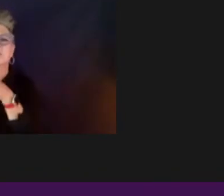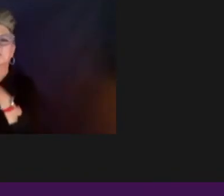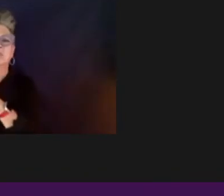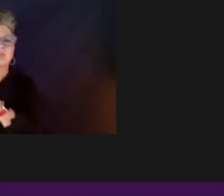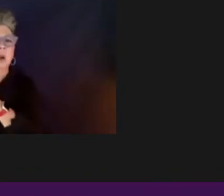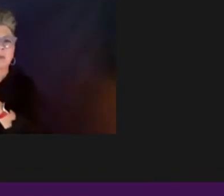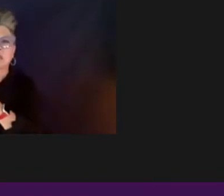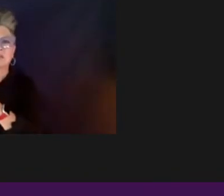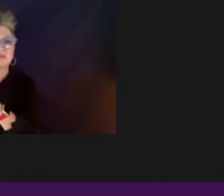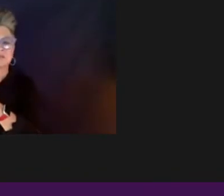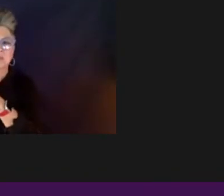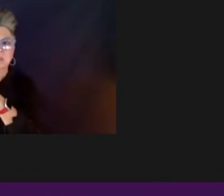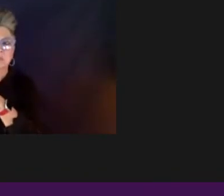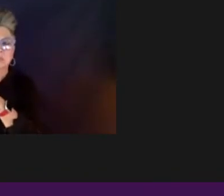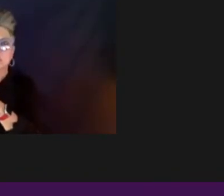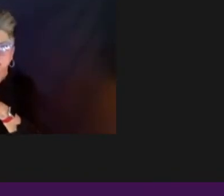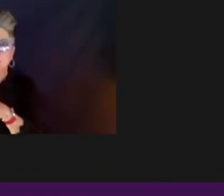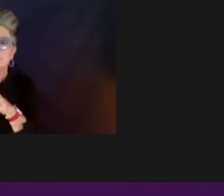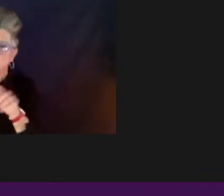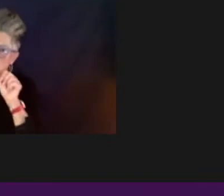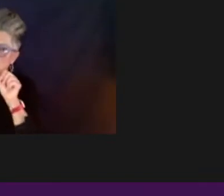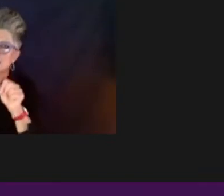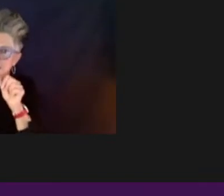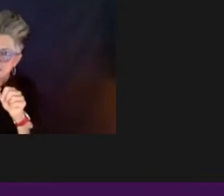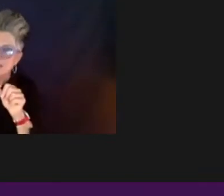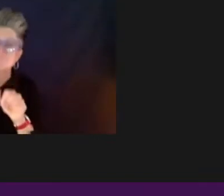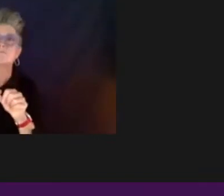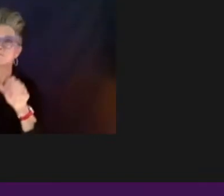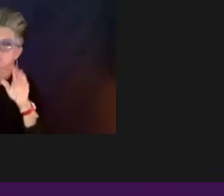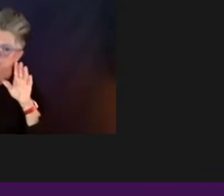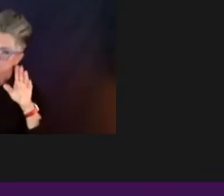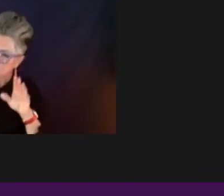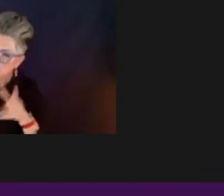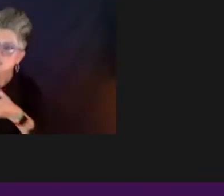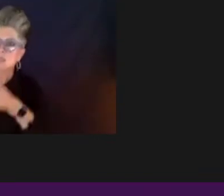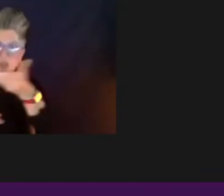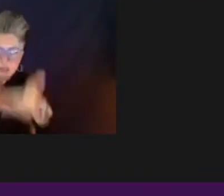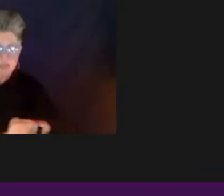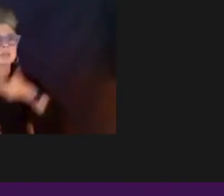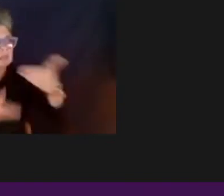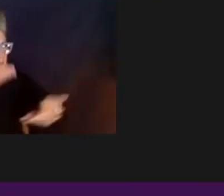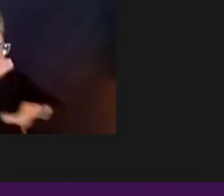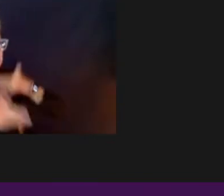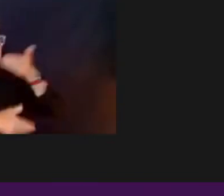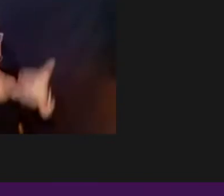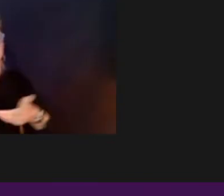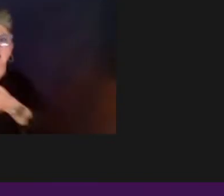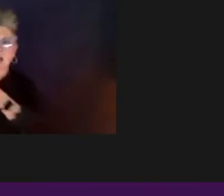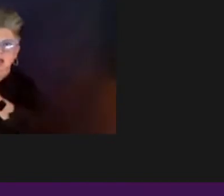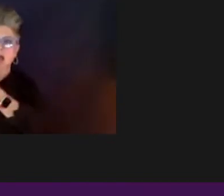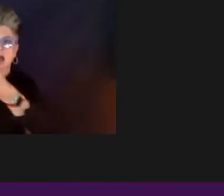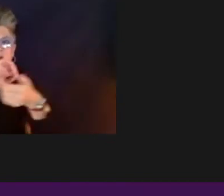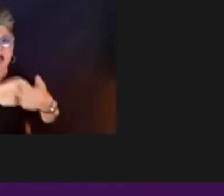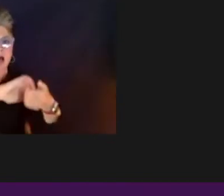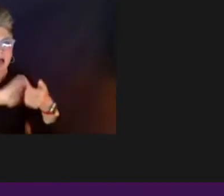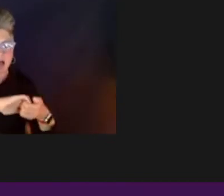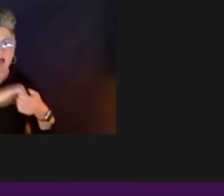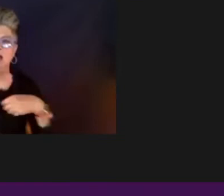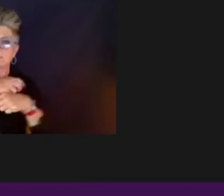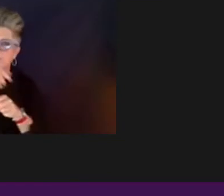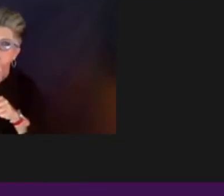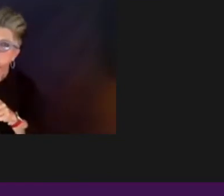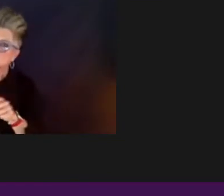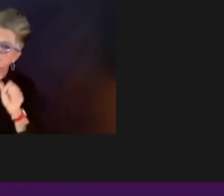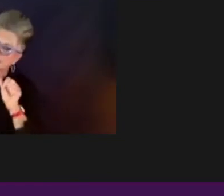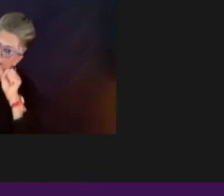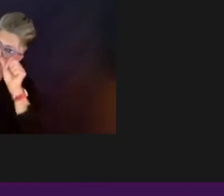that we keep the door open and wide open and, and invite everyone to the table so that all of our perspectives